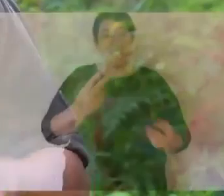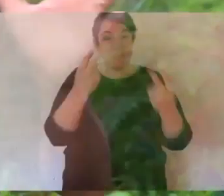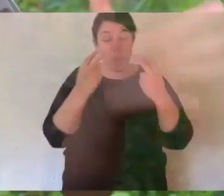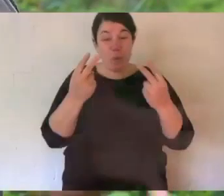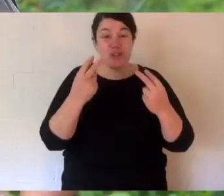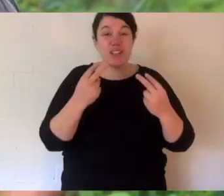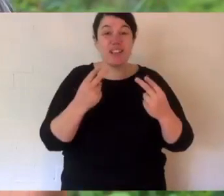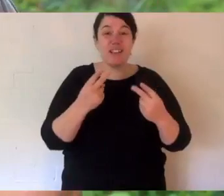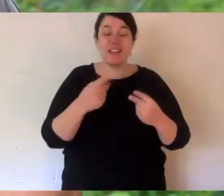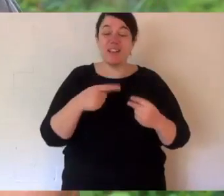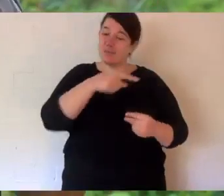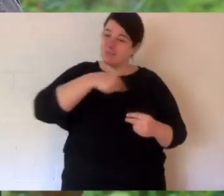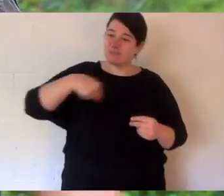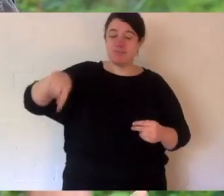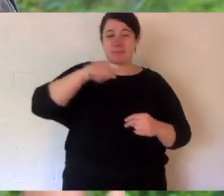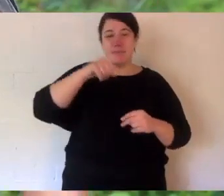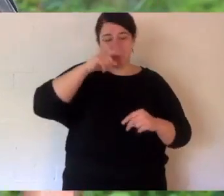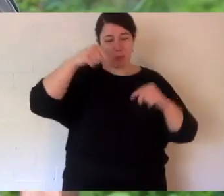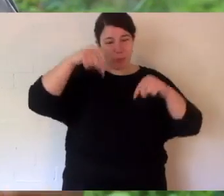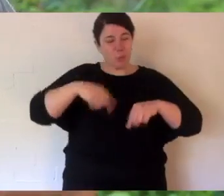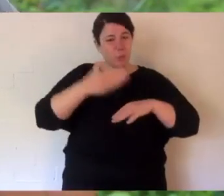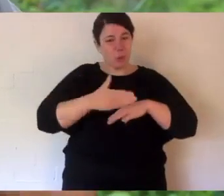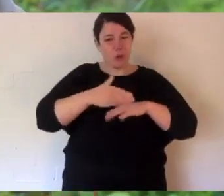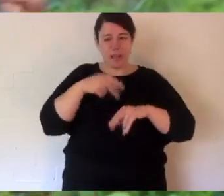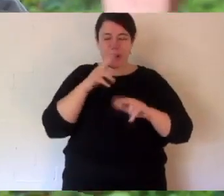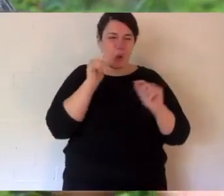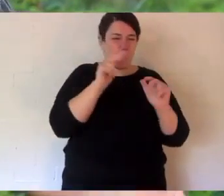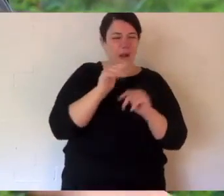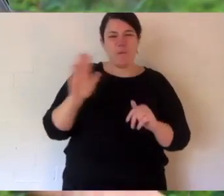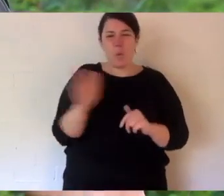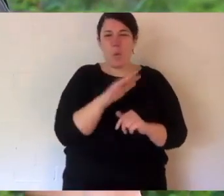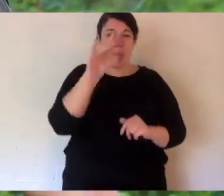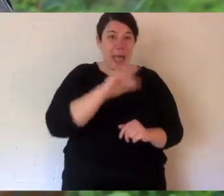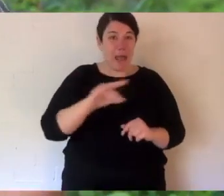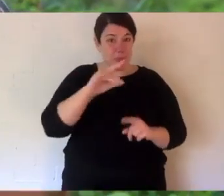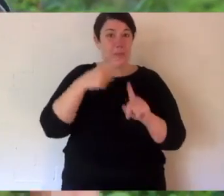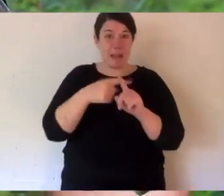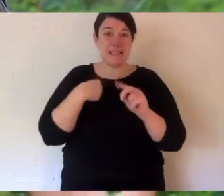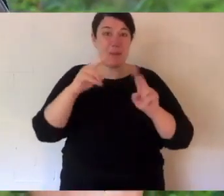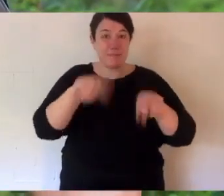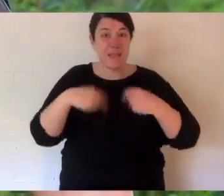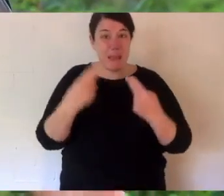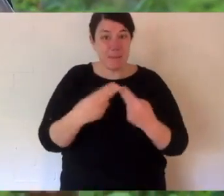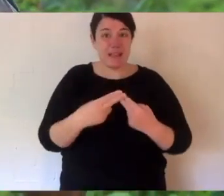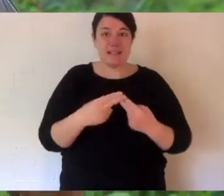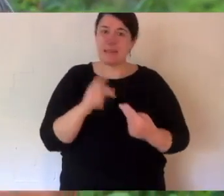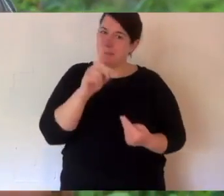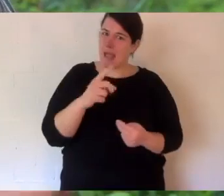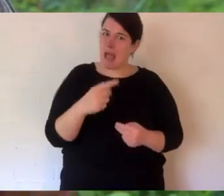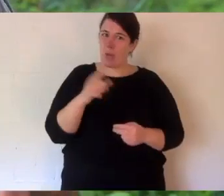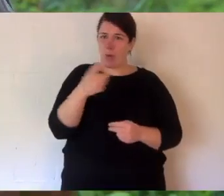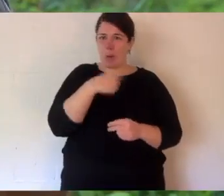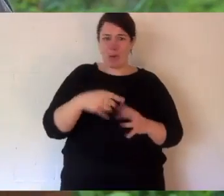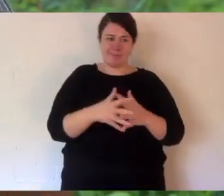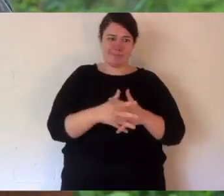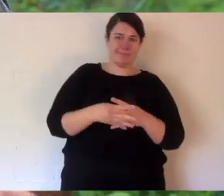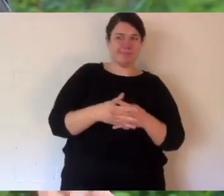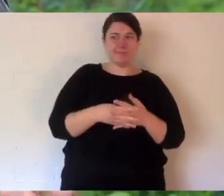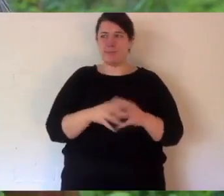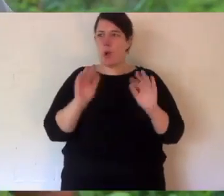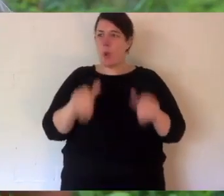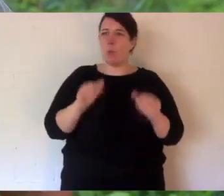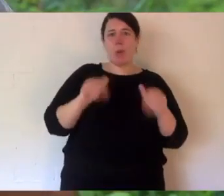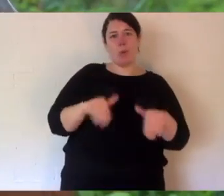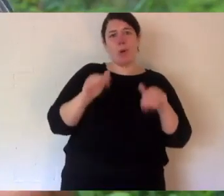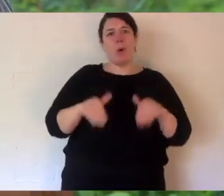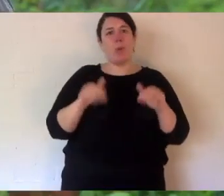Thanks for watching everyone. Now, the keepers and I are looking after all of our animals and our families. But we all have a bit of extra time at the